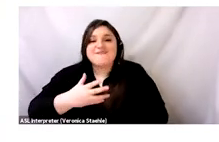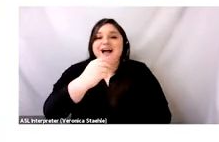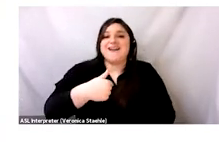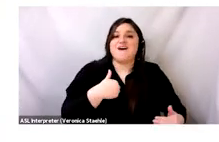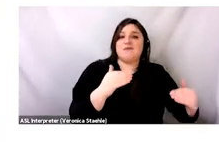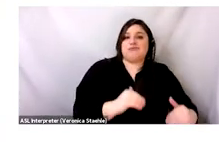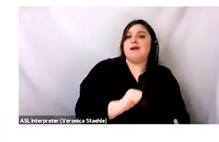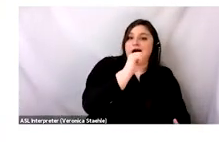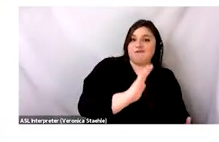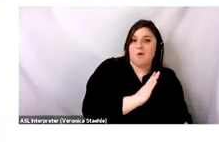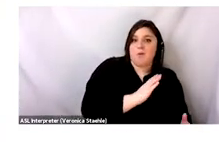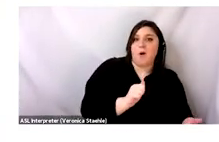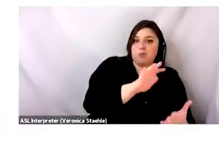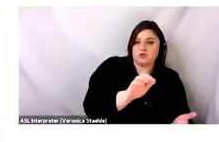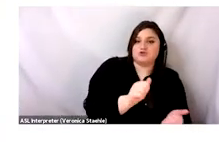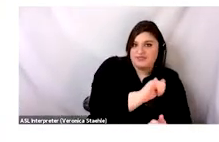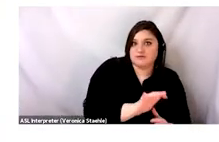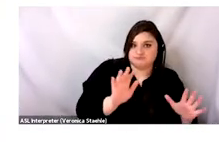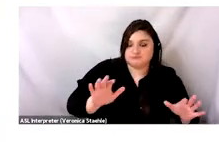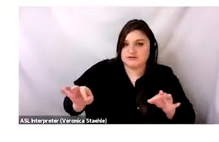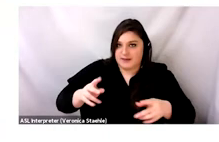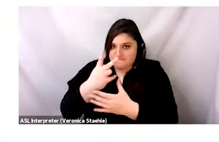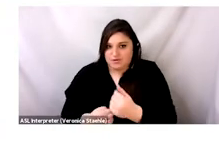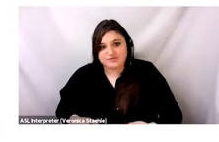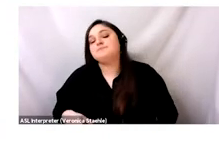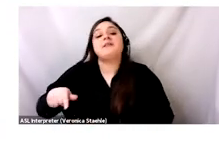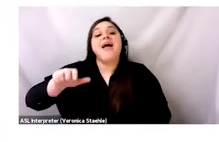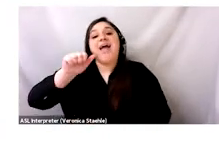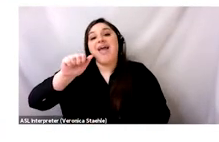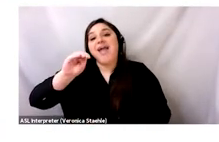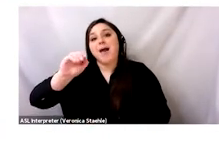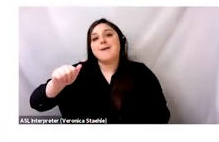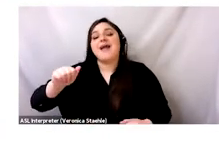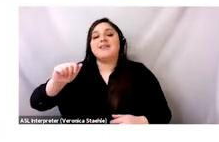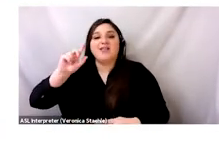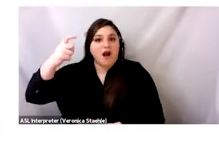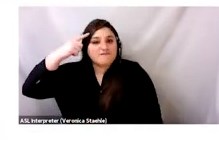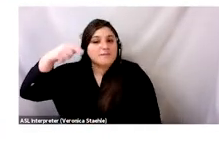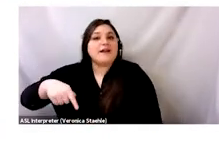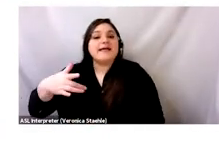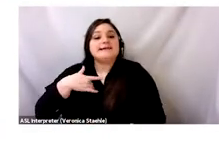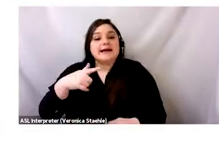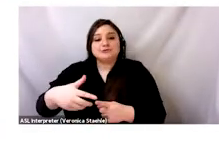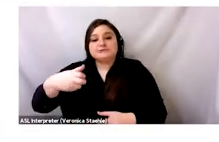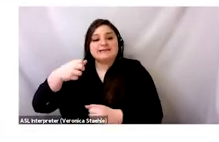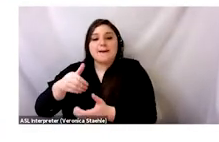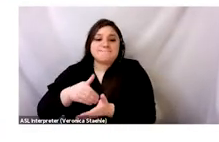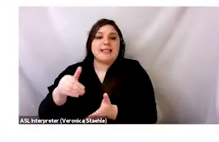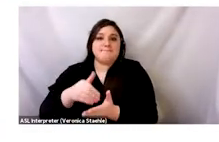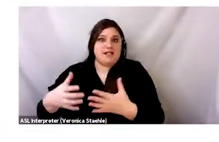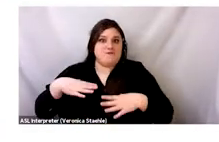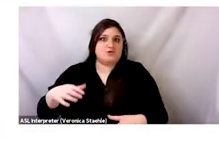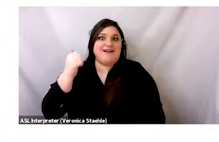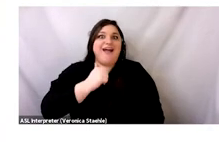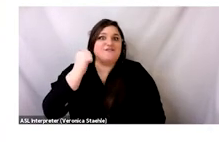second is informally by individuals. I'm going to sort of talk about the formal first. So the local government, the AMA, they pick up